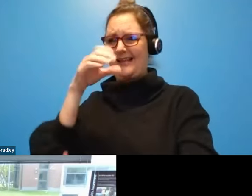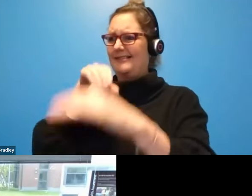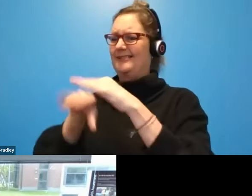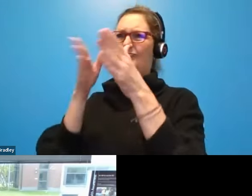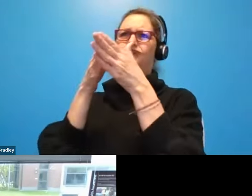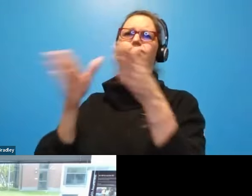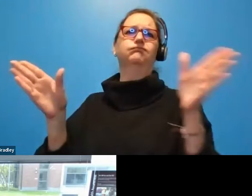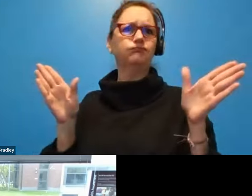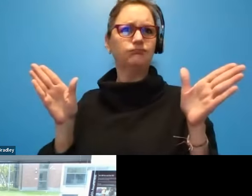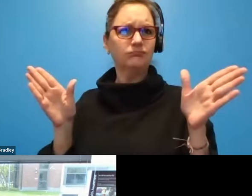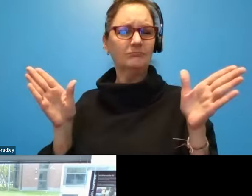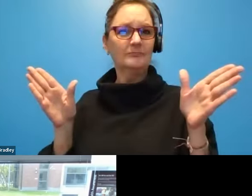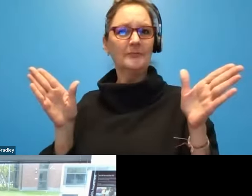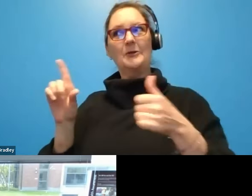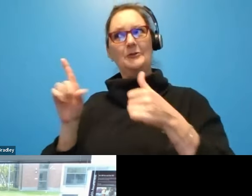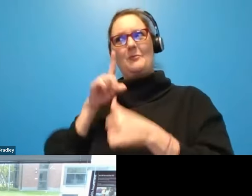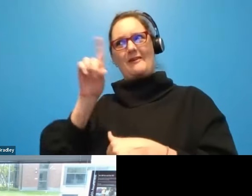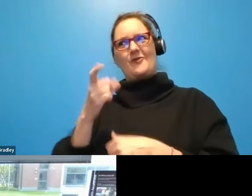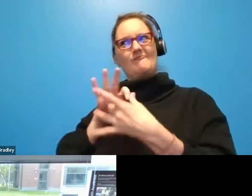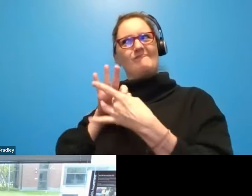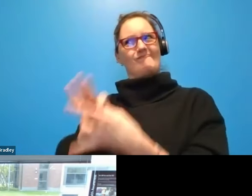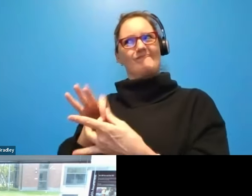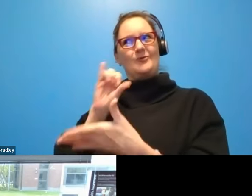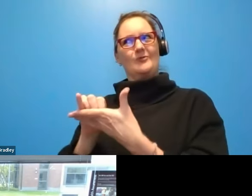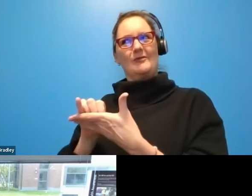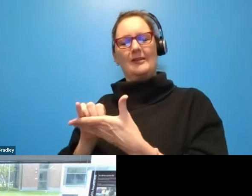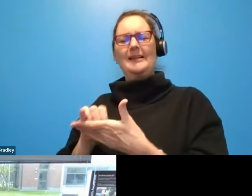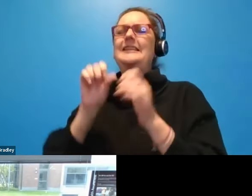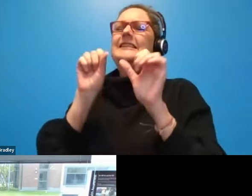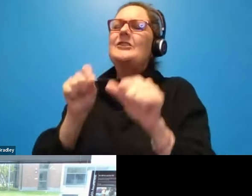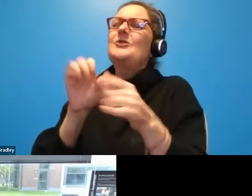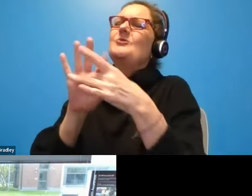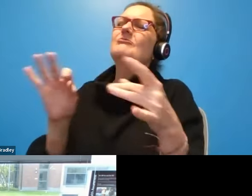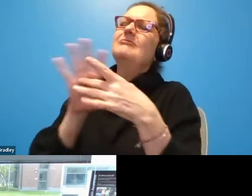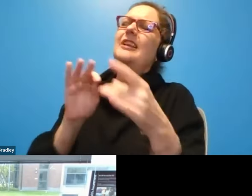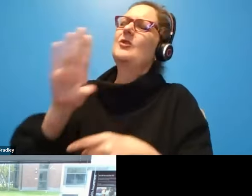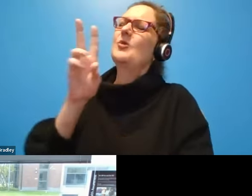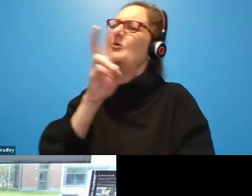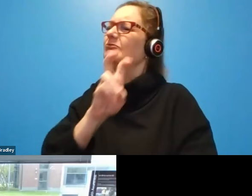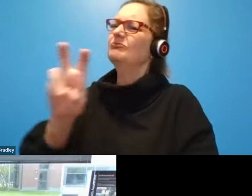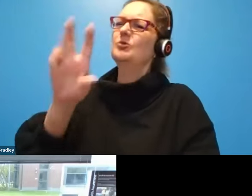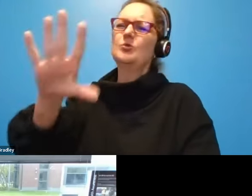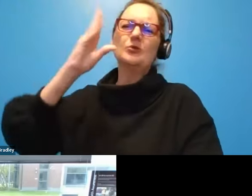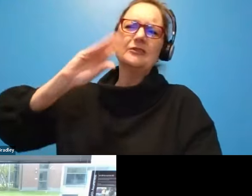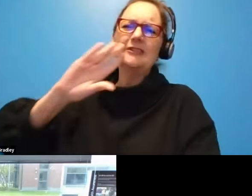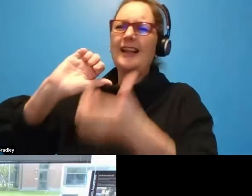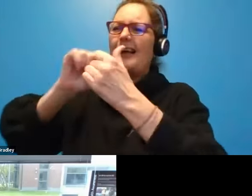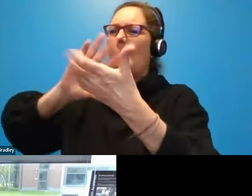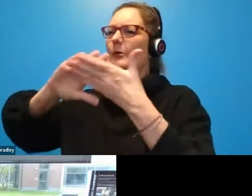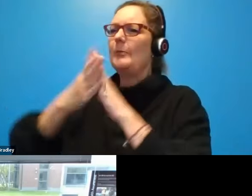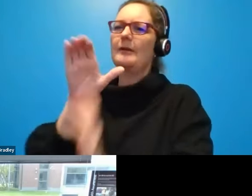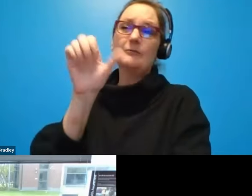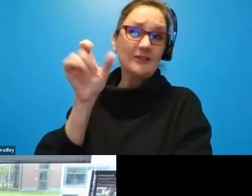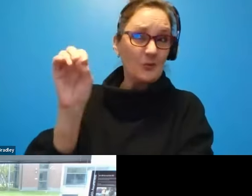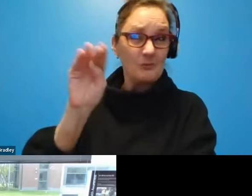general. Which leads me to my first question. Can you share with us your journey that led to becoming the Chief Accessibility Officer of